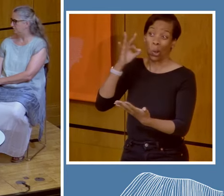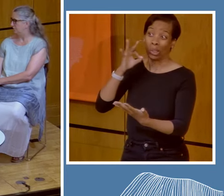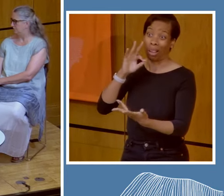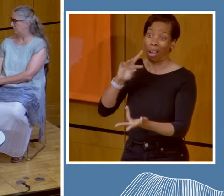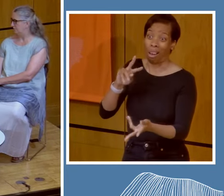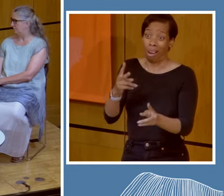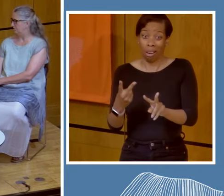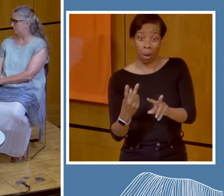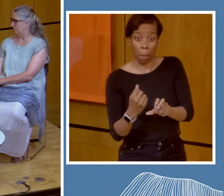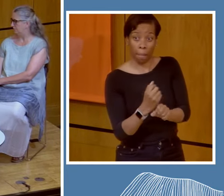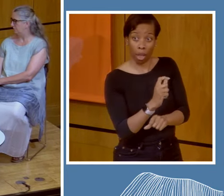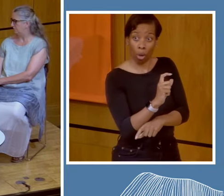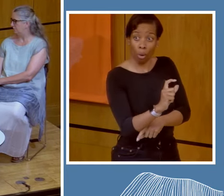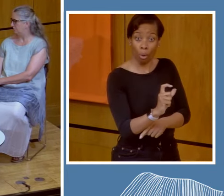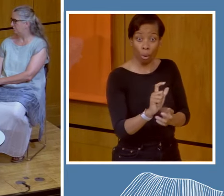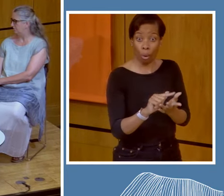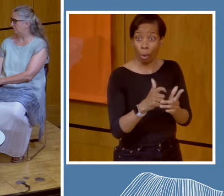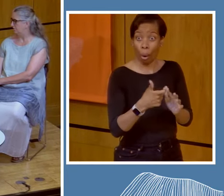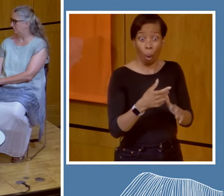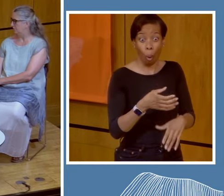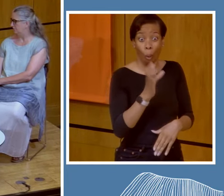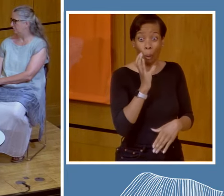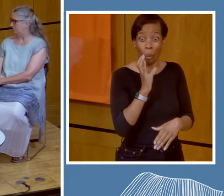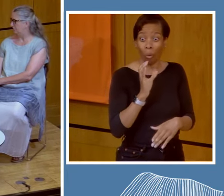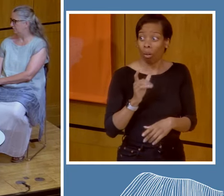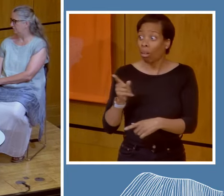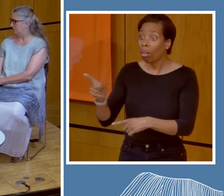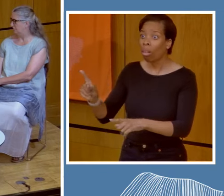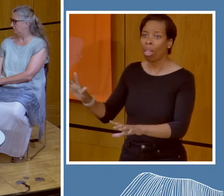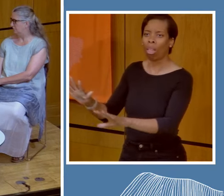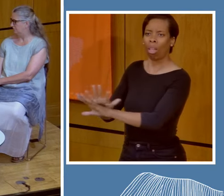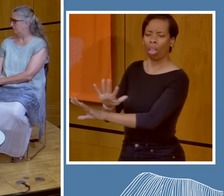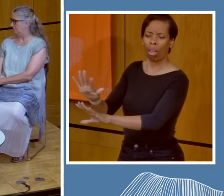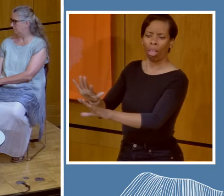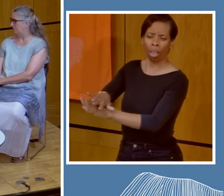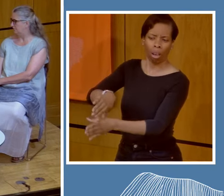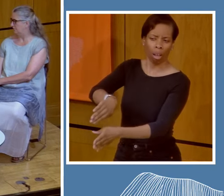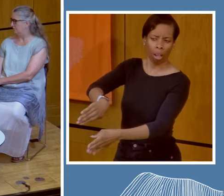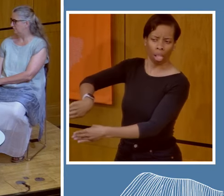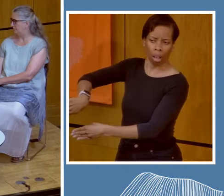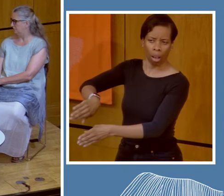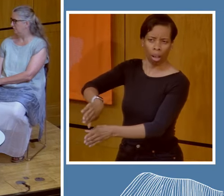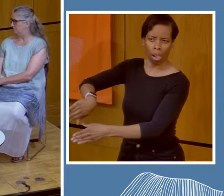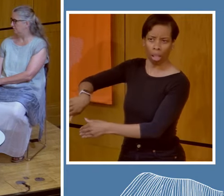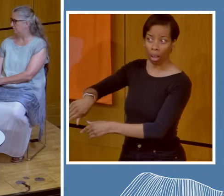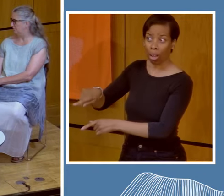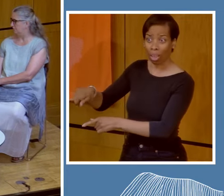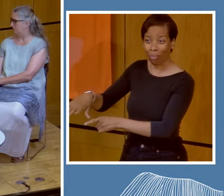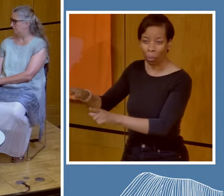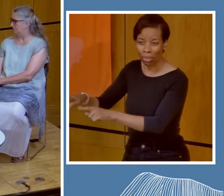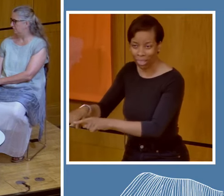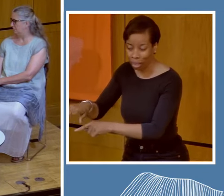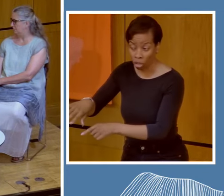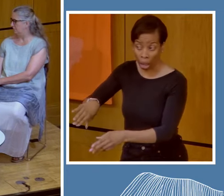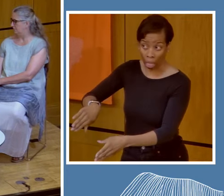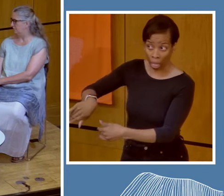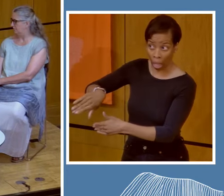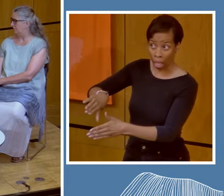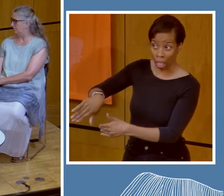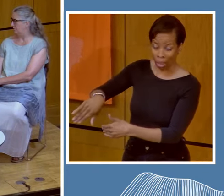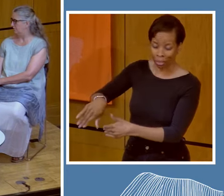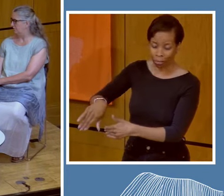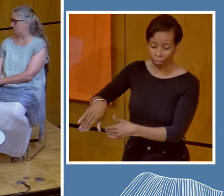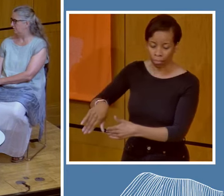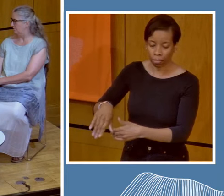which they were censured and excluded when they protested in that way. So I